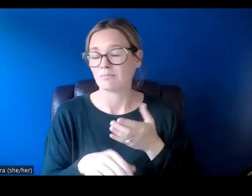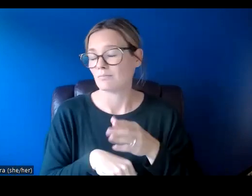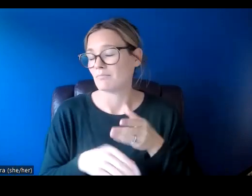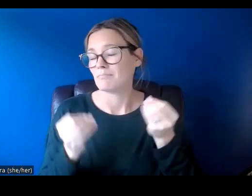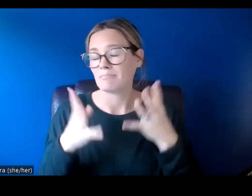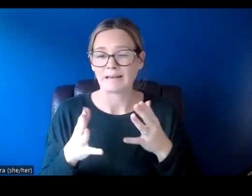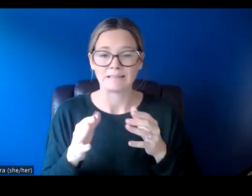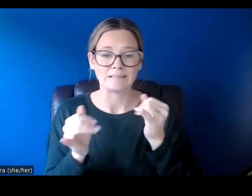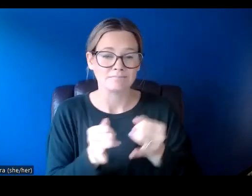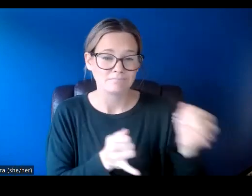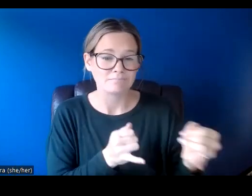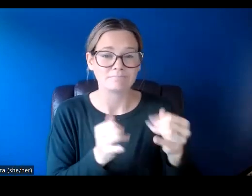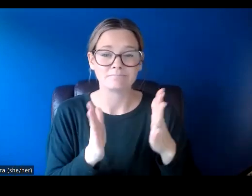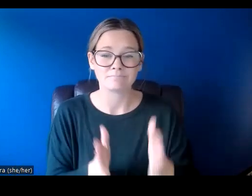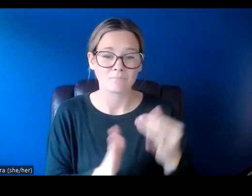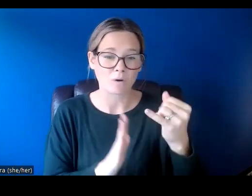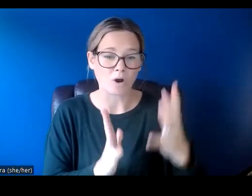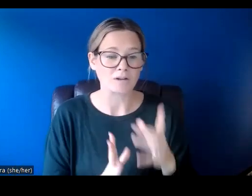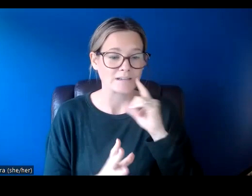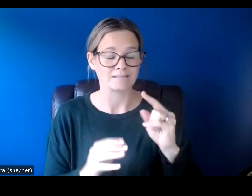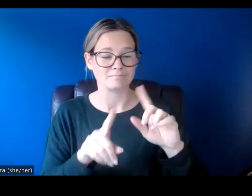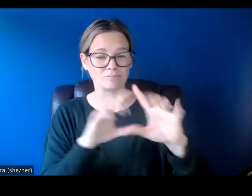artists, and artist collectives in Calgary.